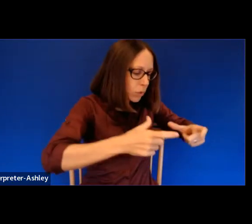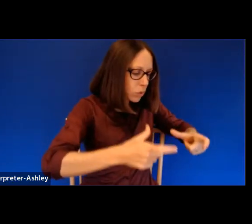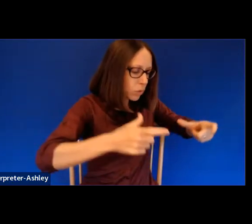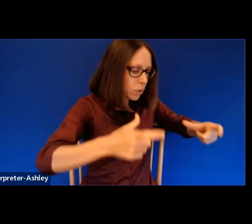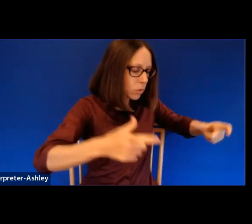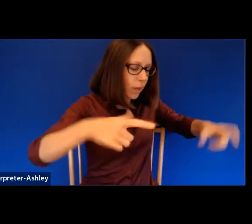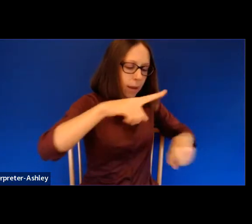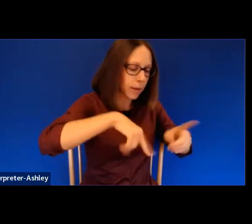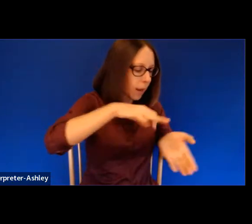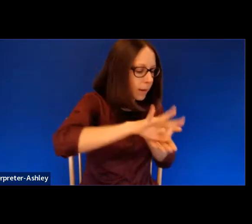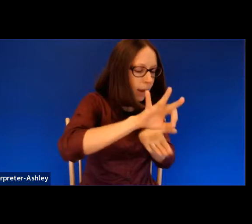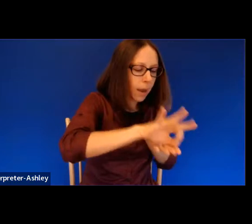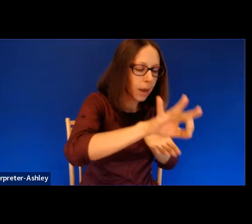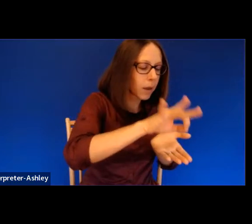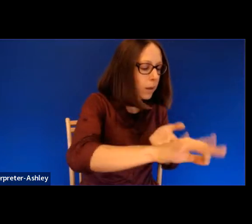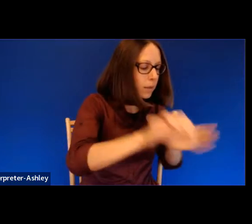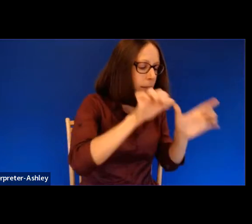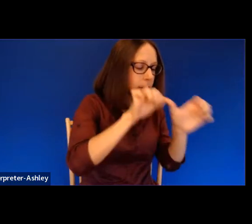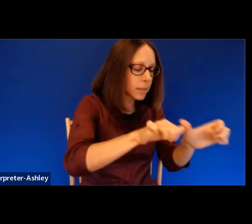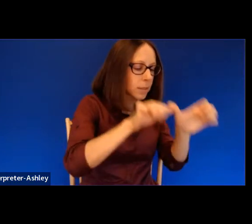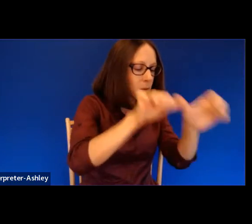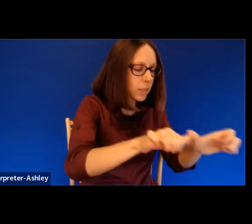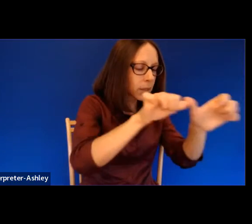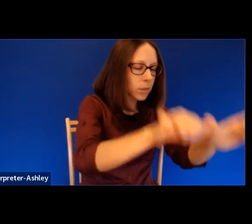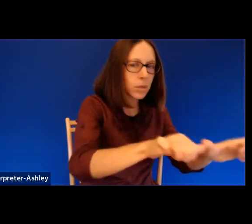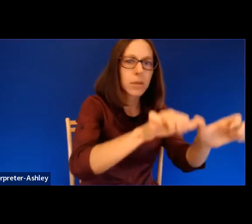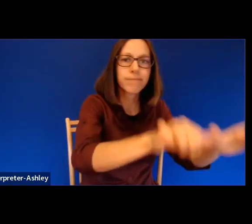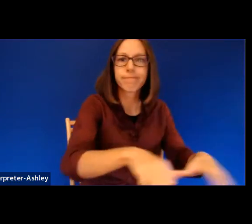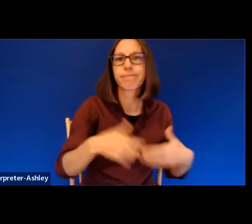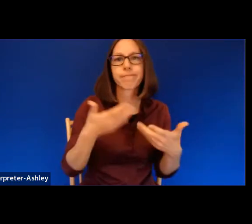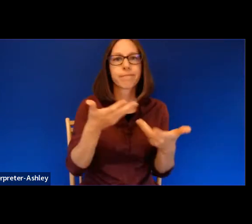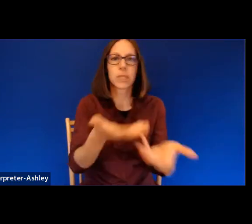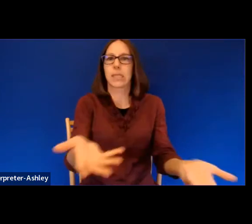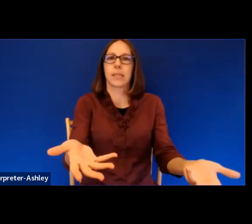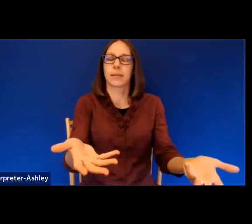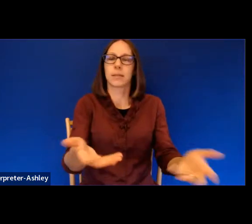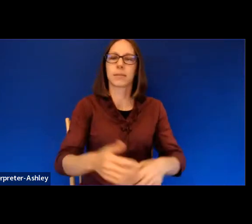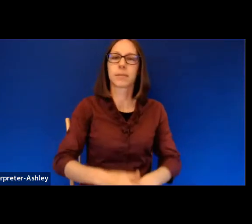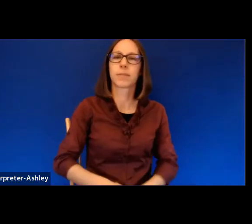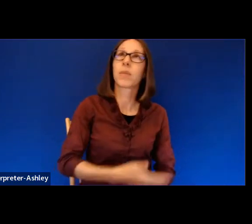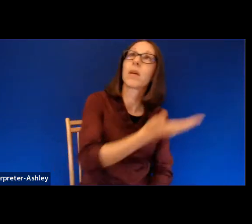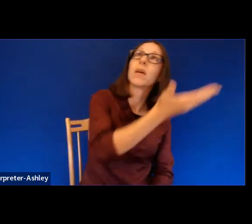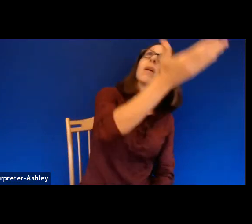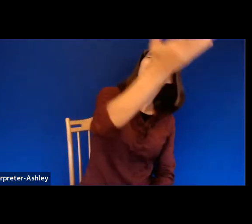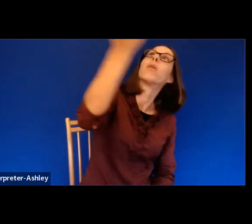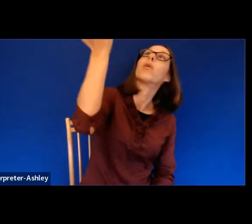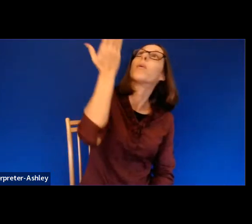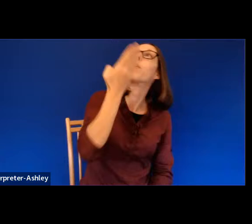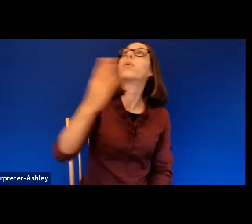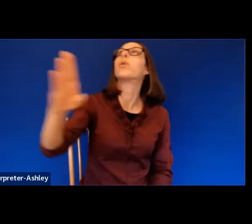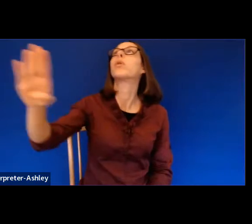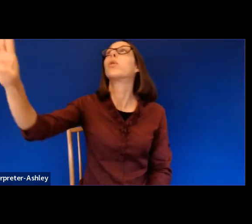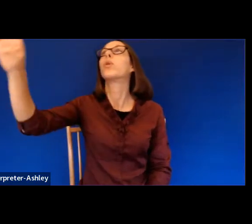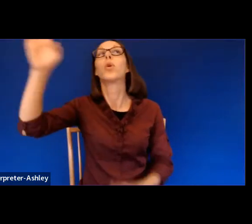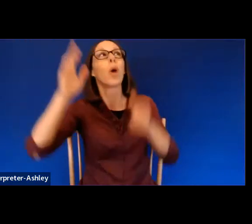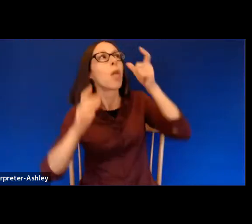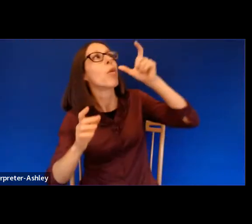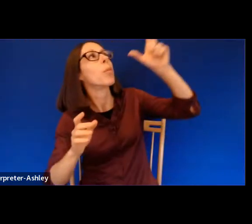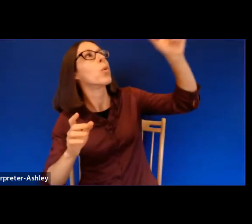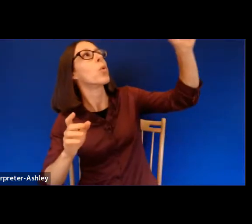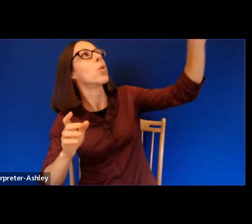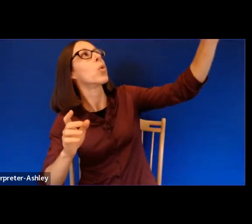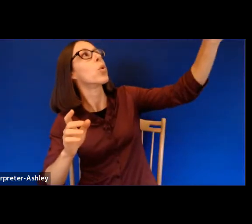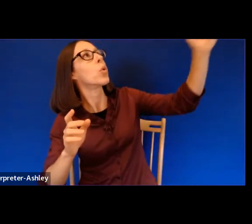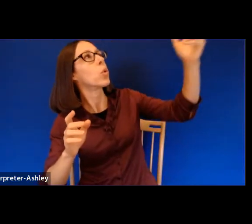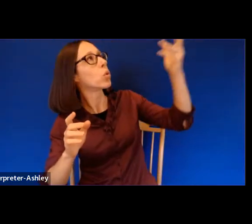It is what it is. Above in the blue, the moon cannot be seen yet shines. Though